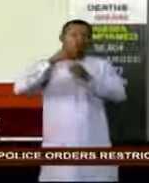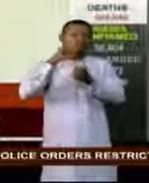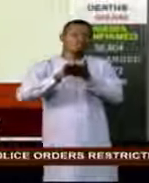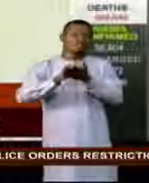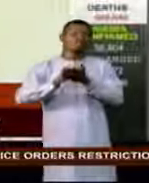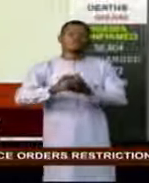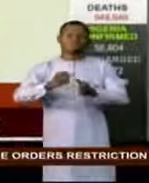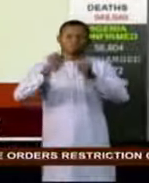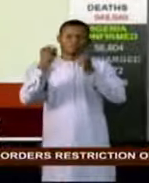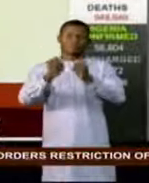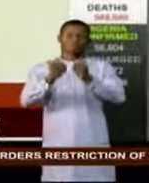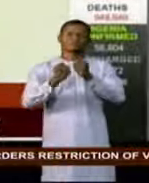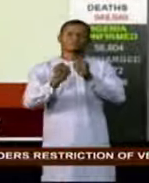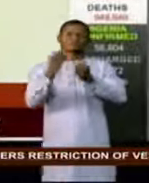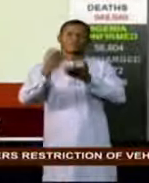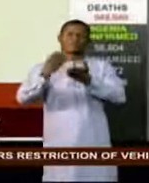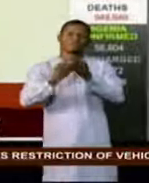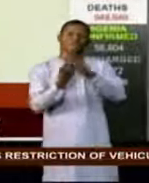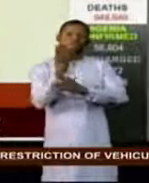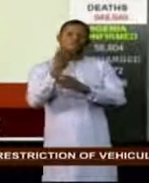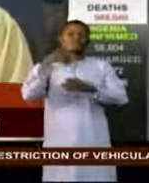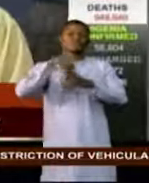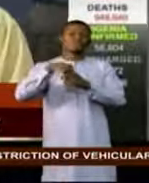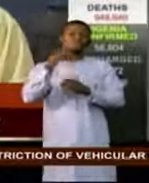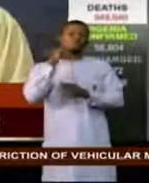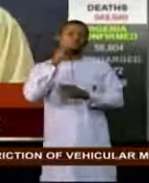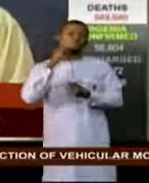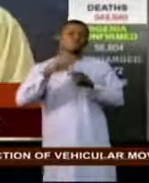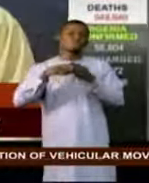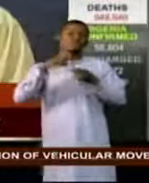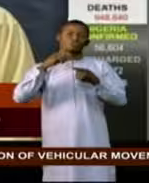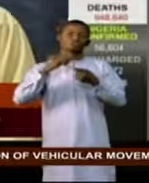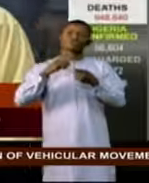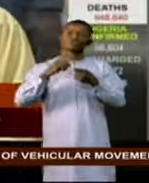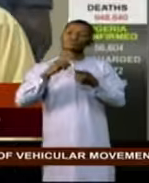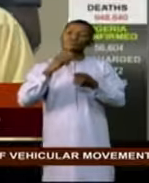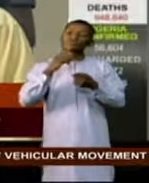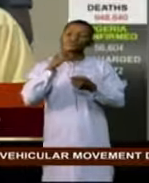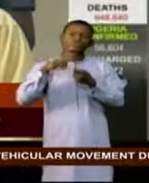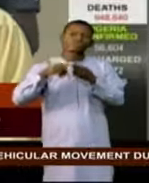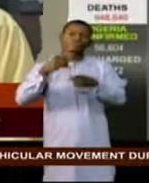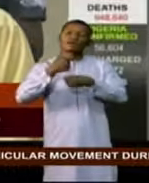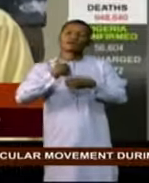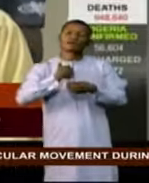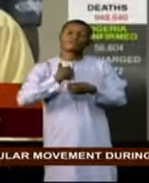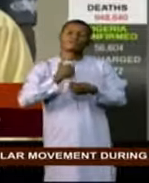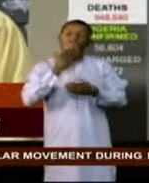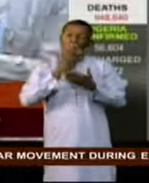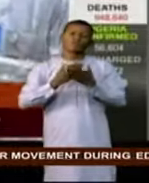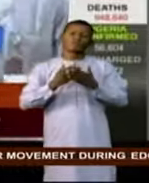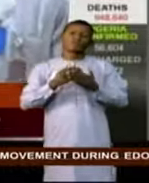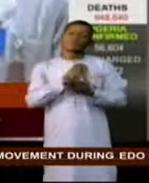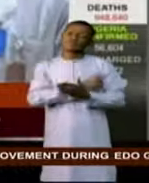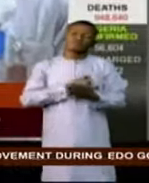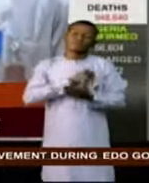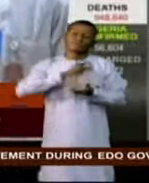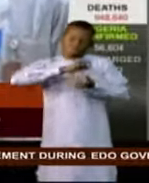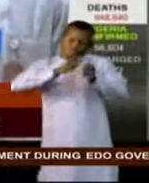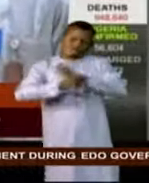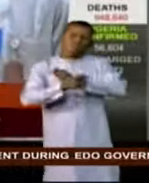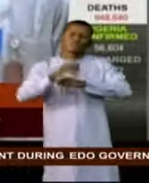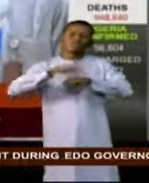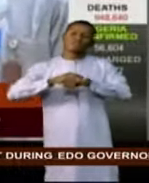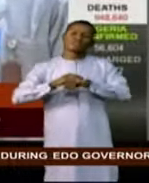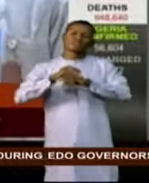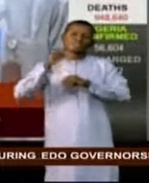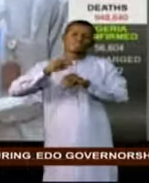economic growth for Nigeria is embedded in having an attitudinal change among Nigerians on the need to patronize